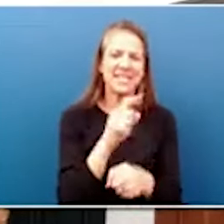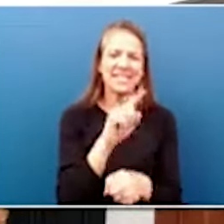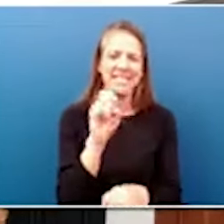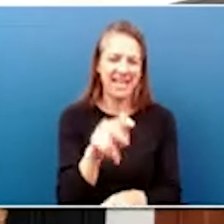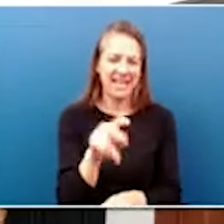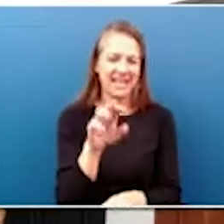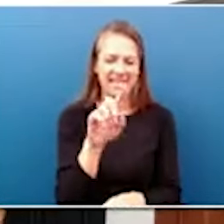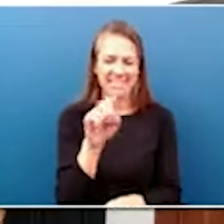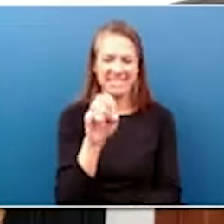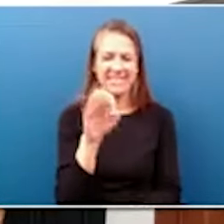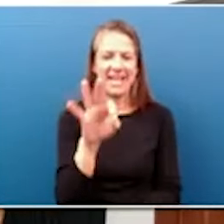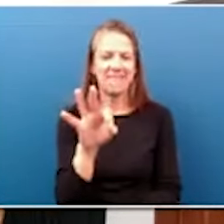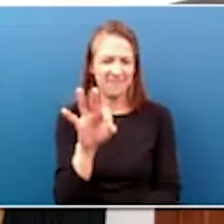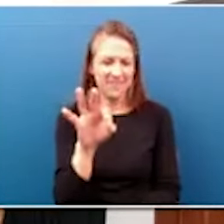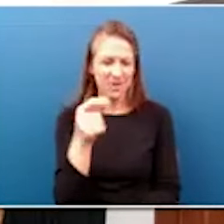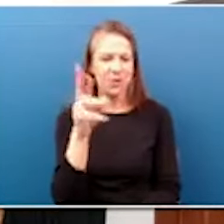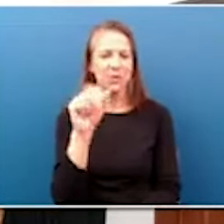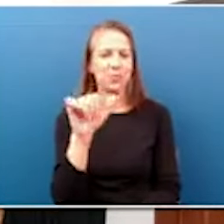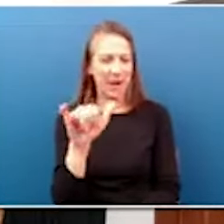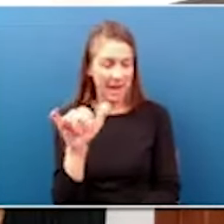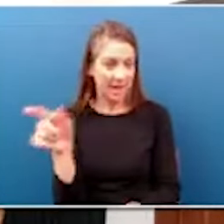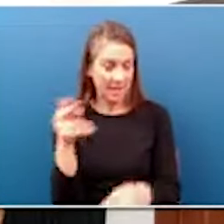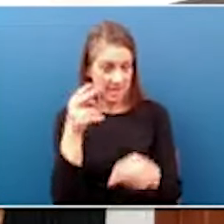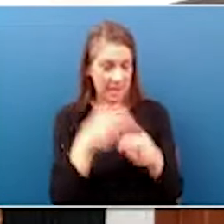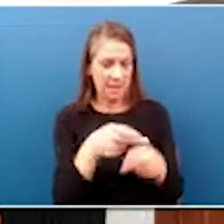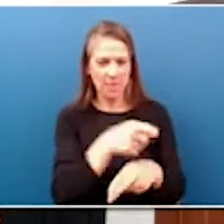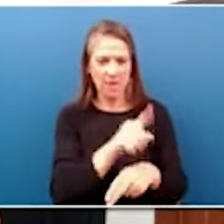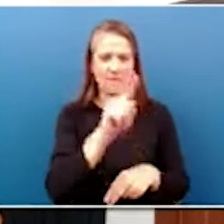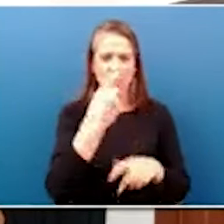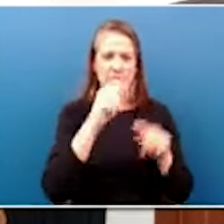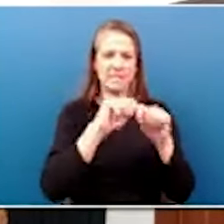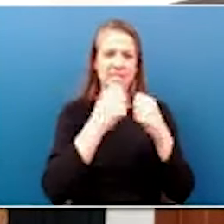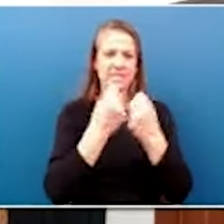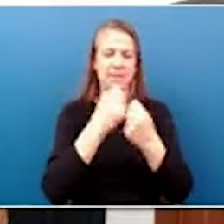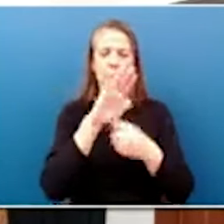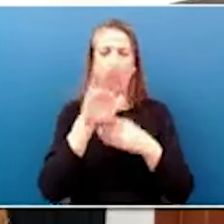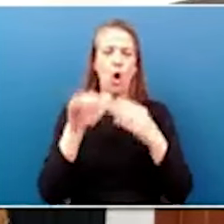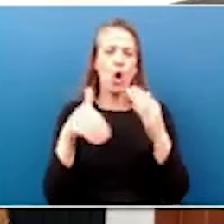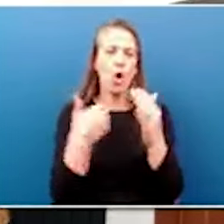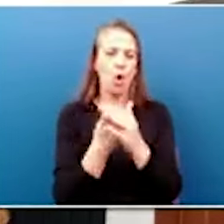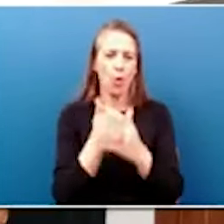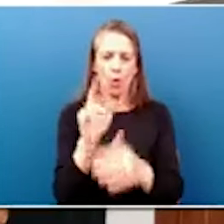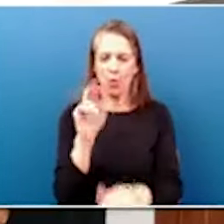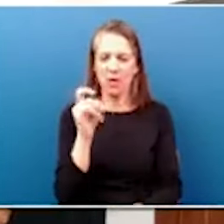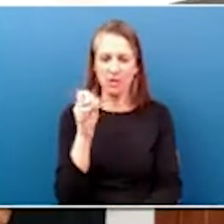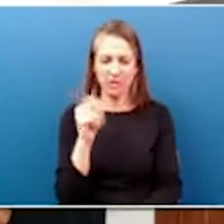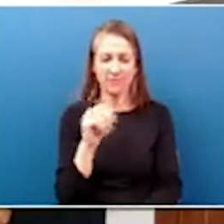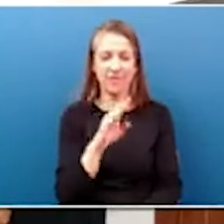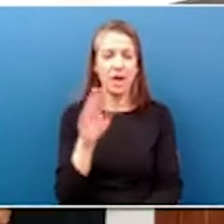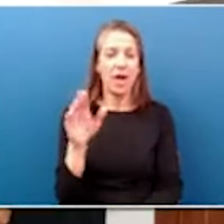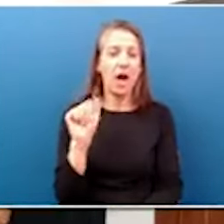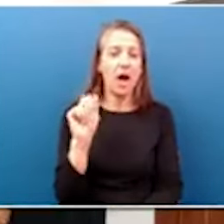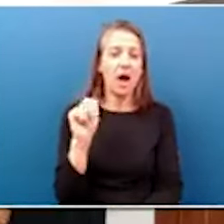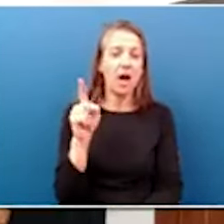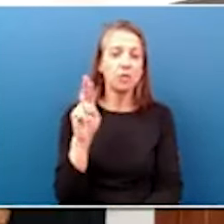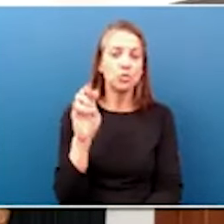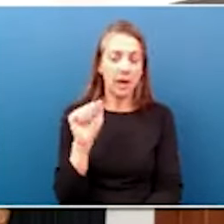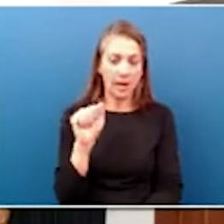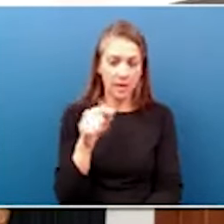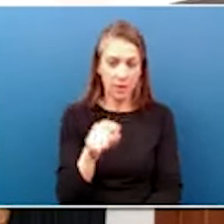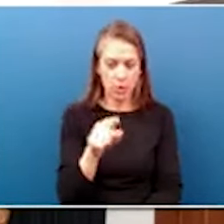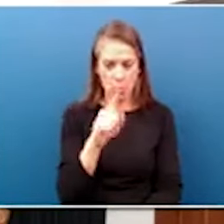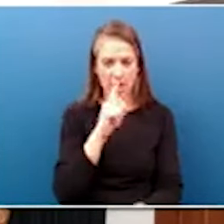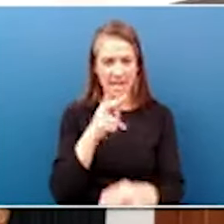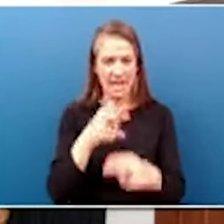Zeph Gray, they were named first team all region. And Andrea? Andrea, you were named